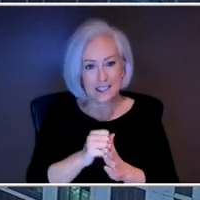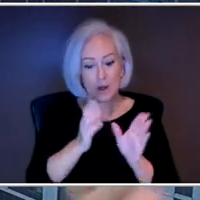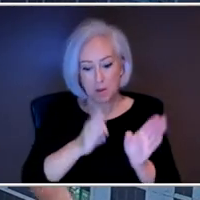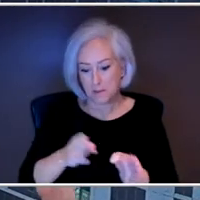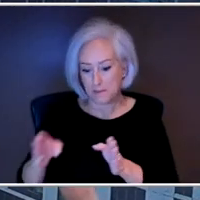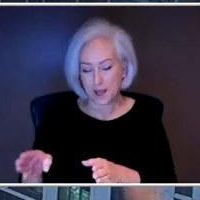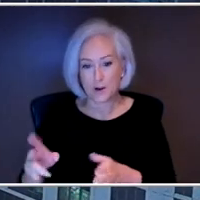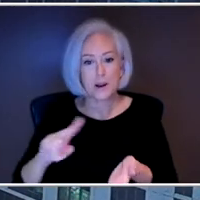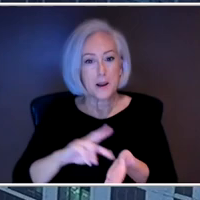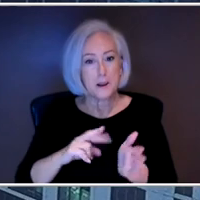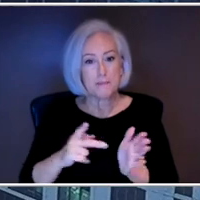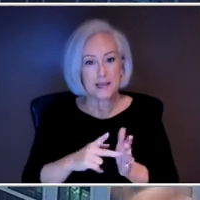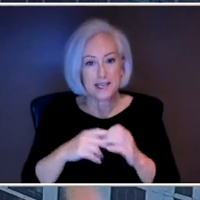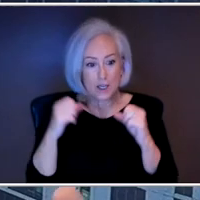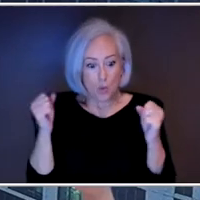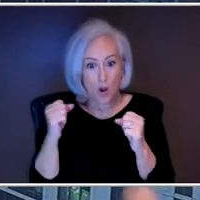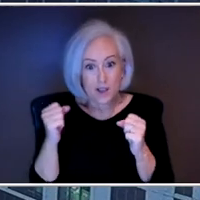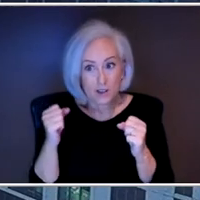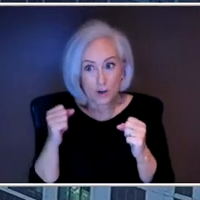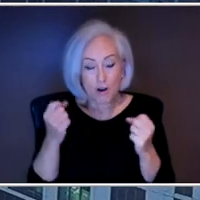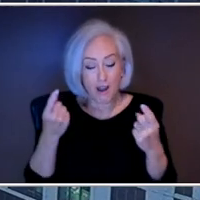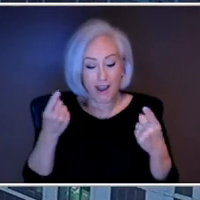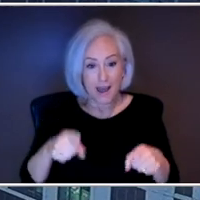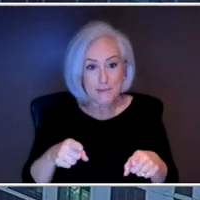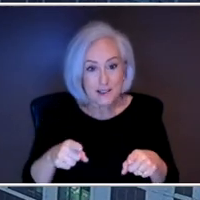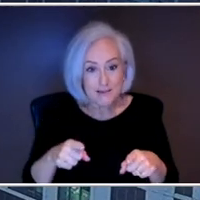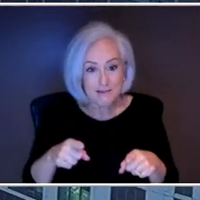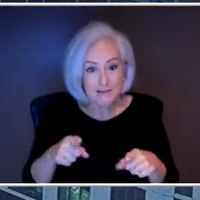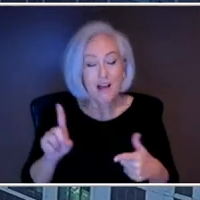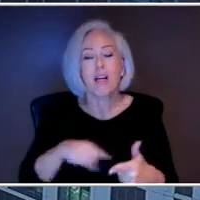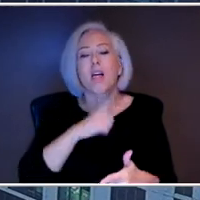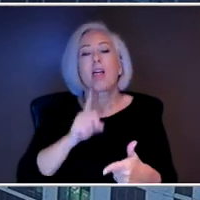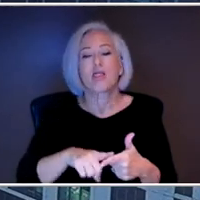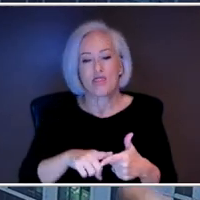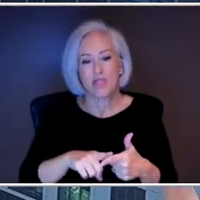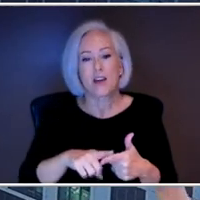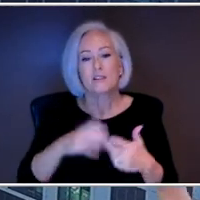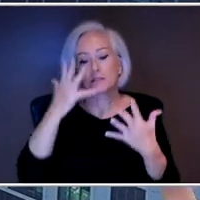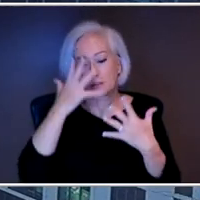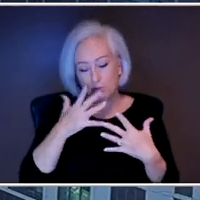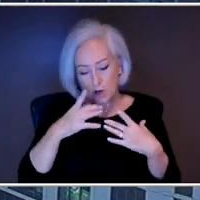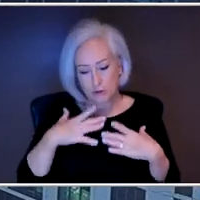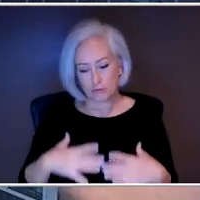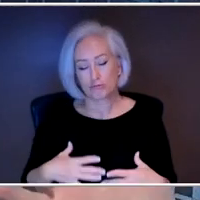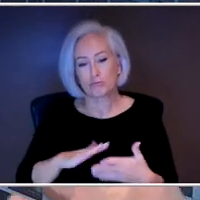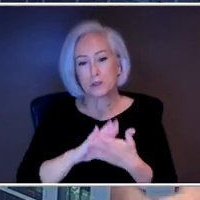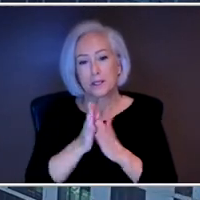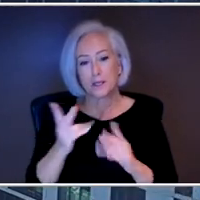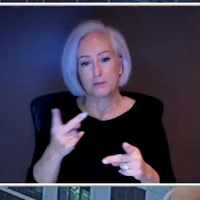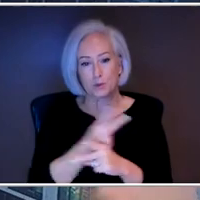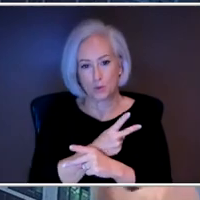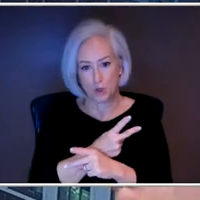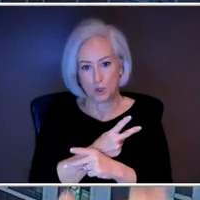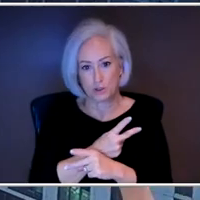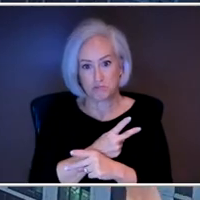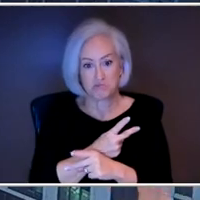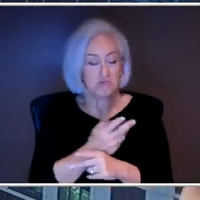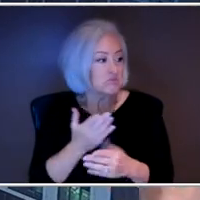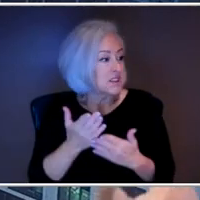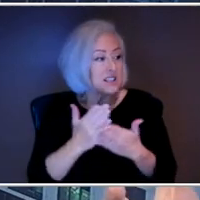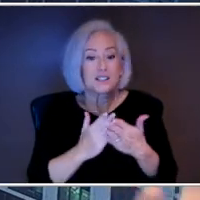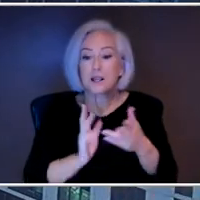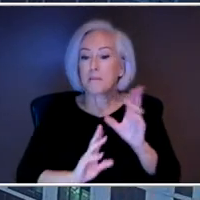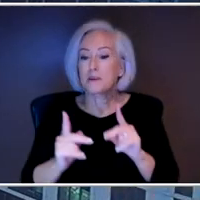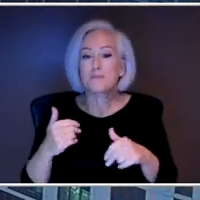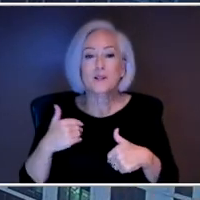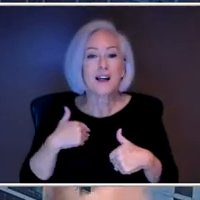that depression gets worse. And so, it exacerbates those underlying symptoms. That's something we commonly see. There are people out there, though, that have no depression during the spring and summer months